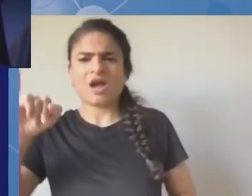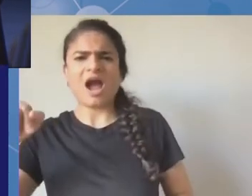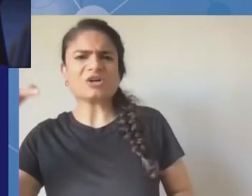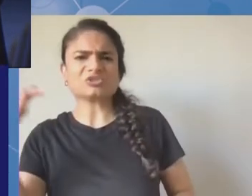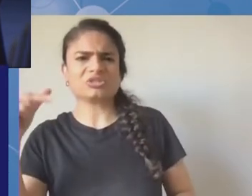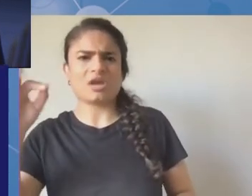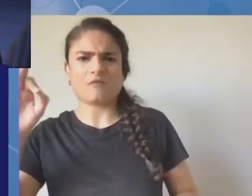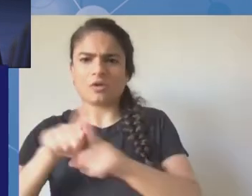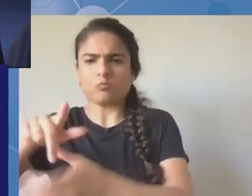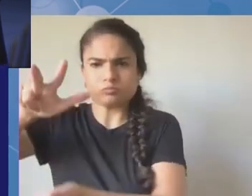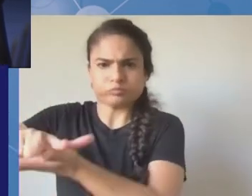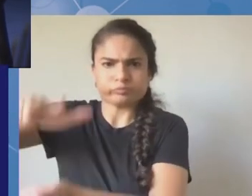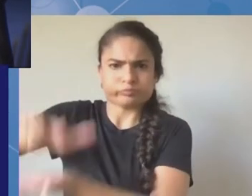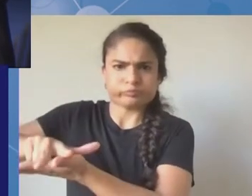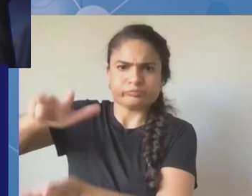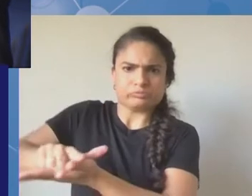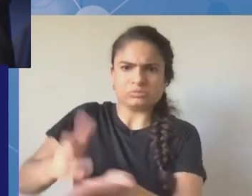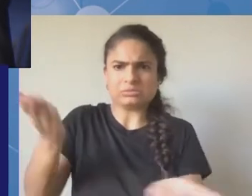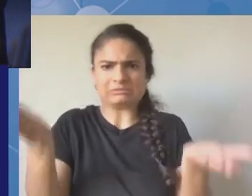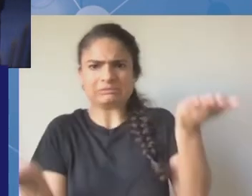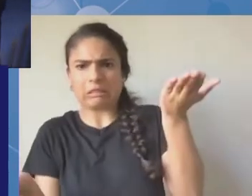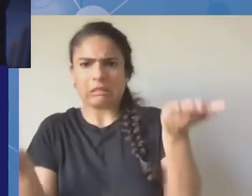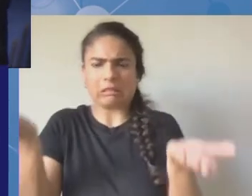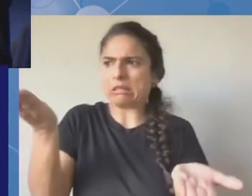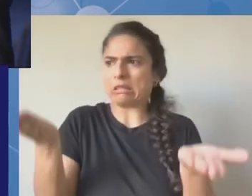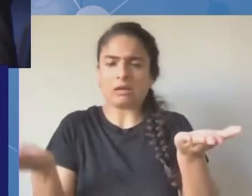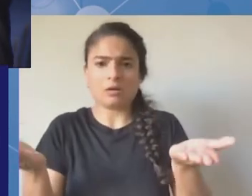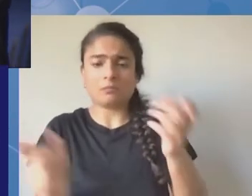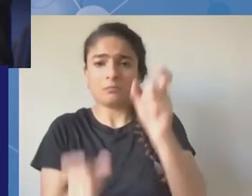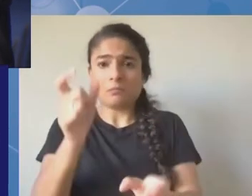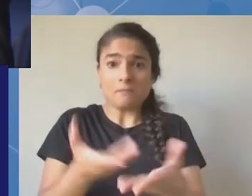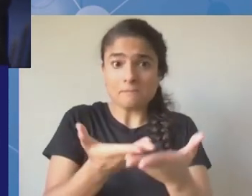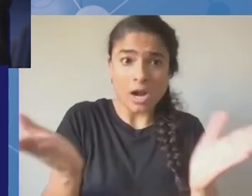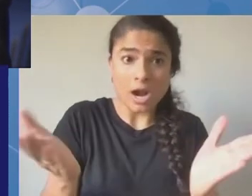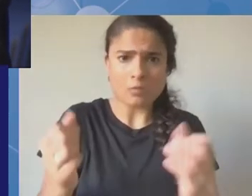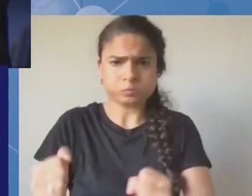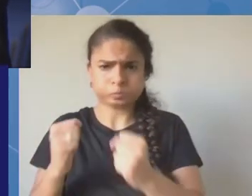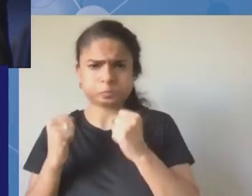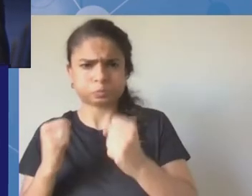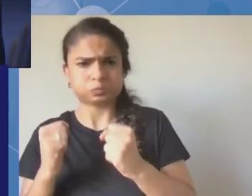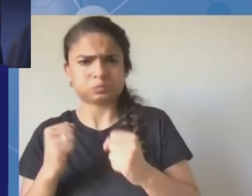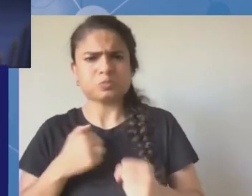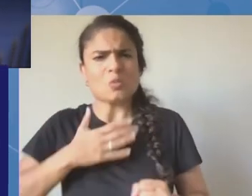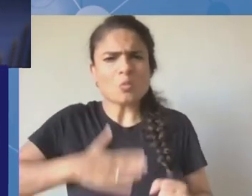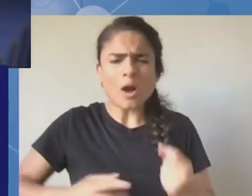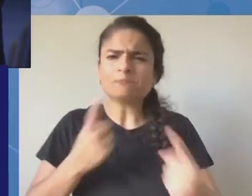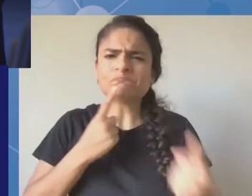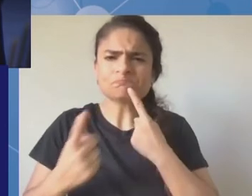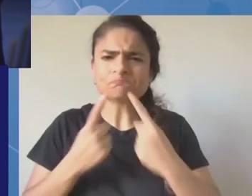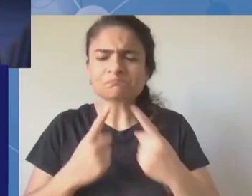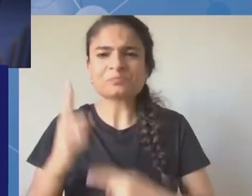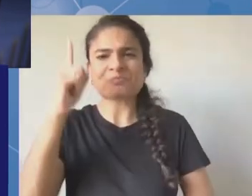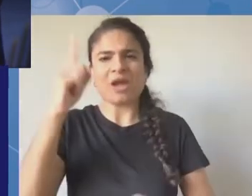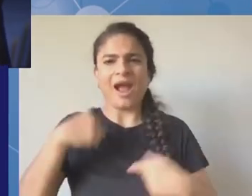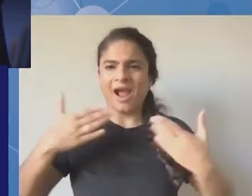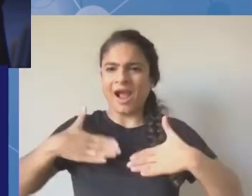this is why we are happy to see that the tech envoy office and the u.n tries to go forward tries to build a bridge